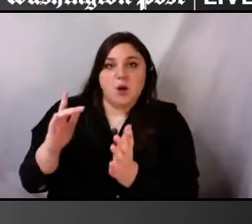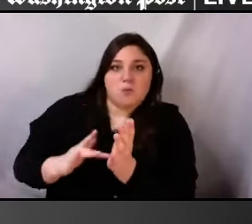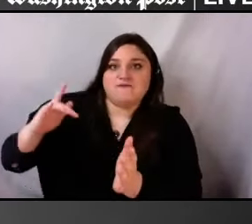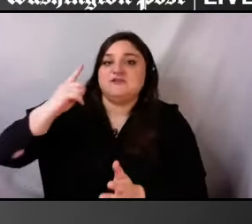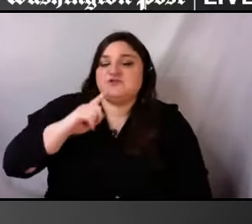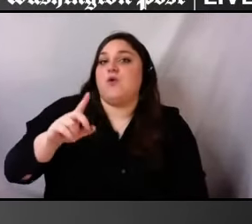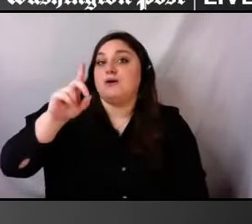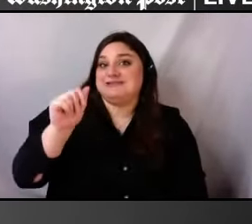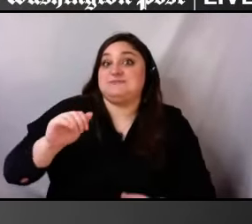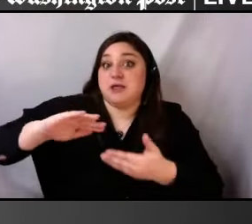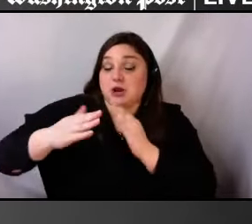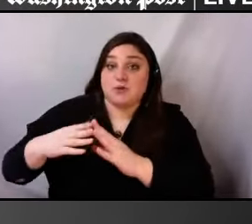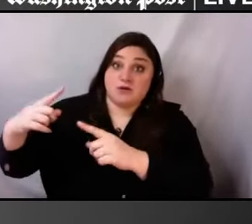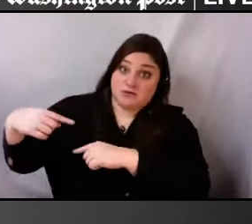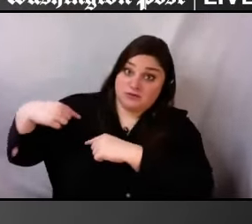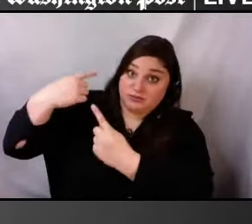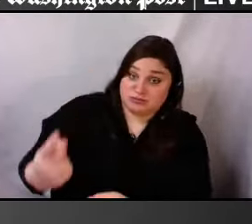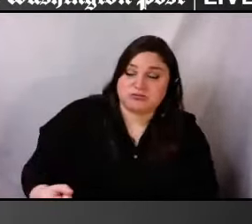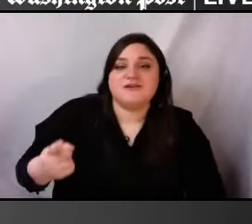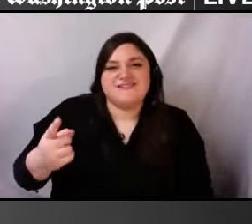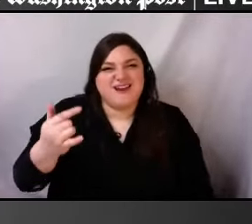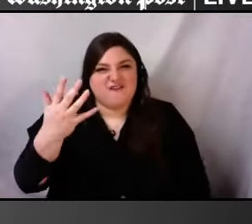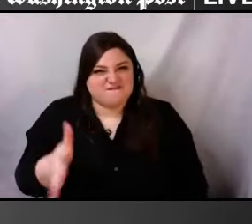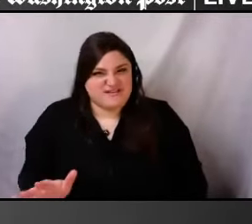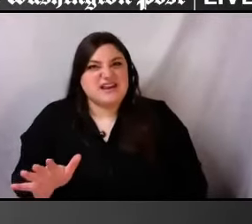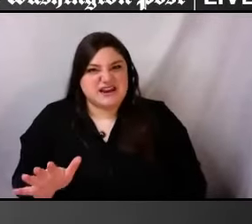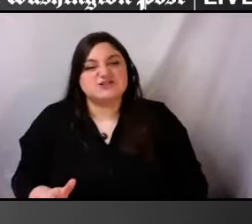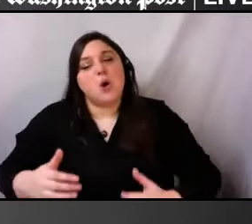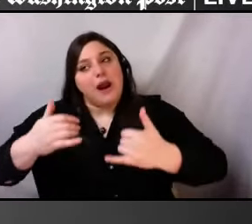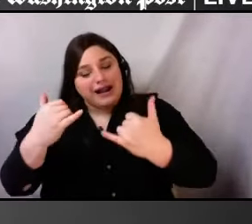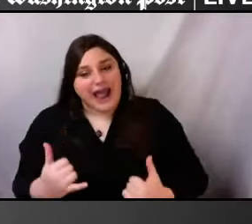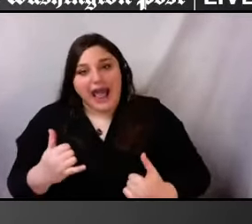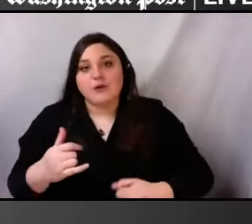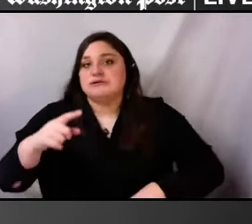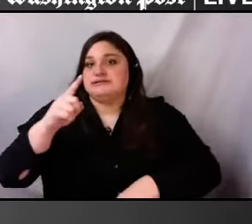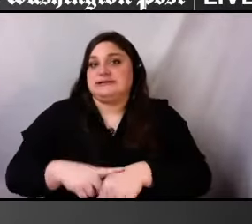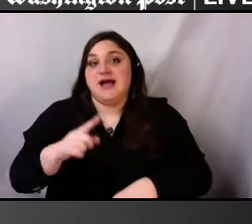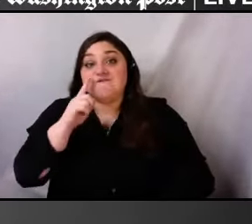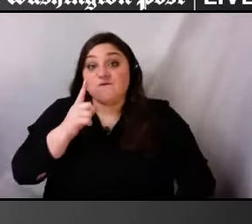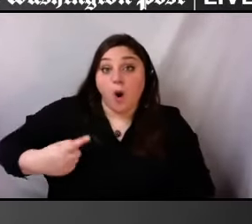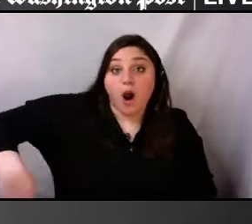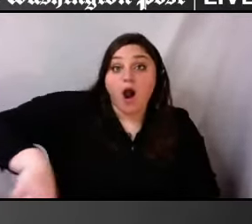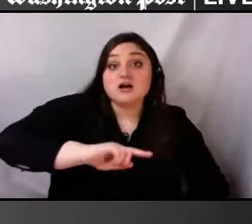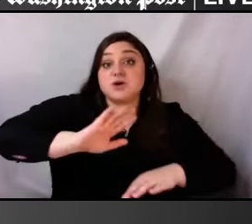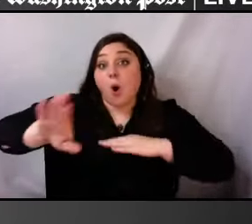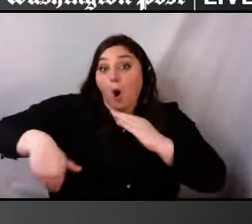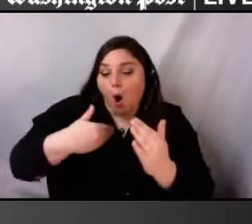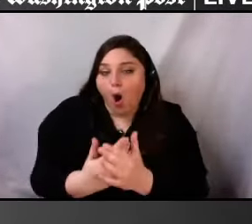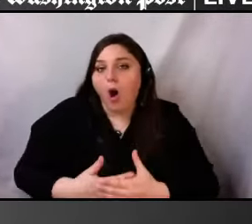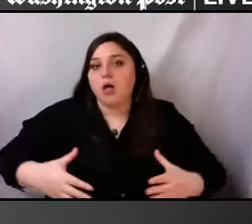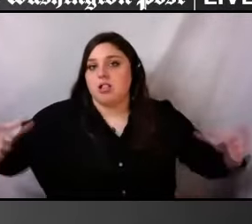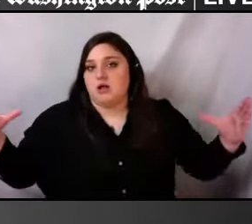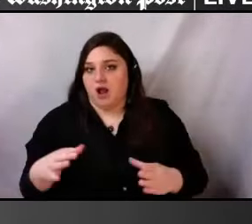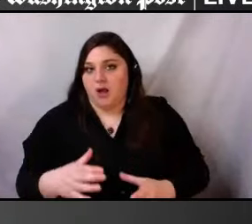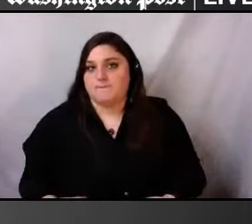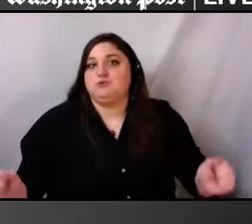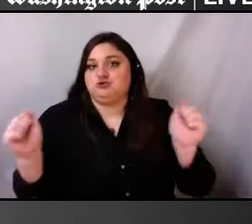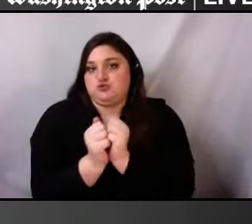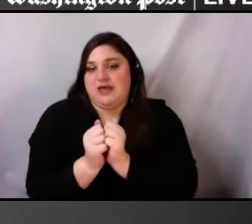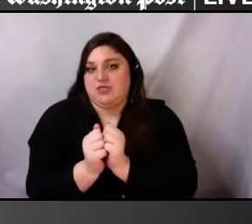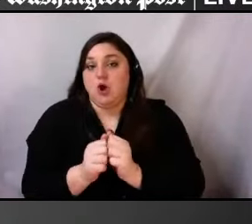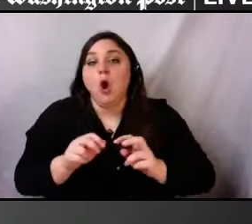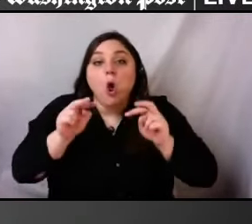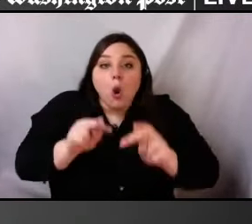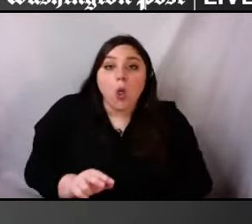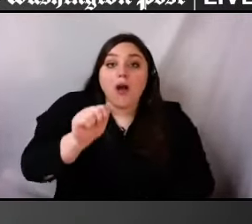And now it's time for us to all together stand at that intersection of race and disability and figure out what our roles and